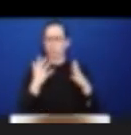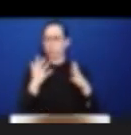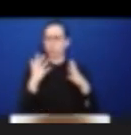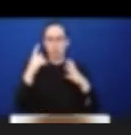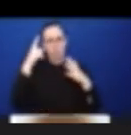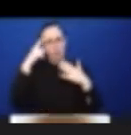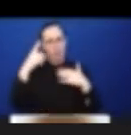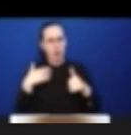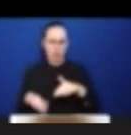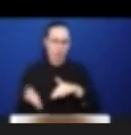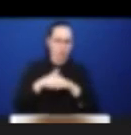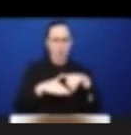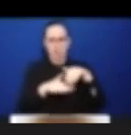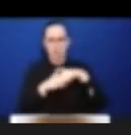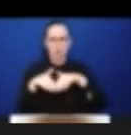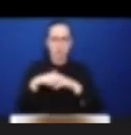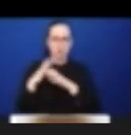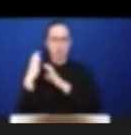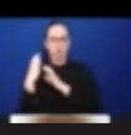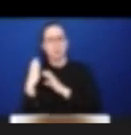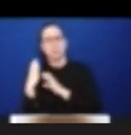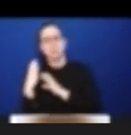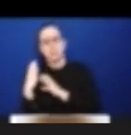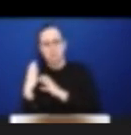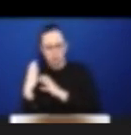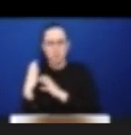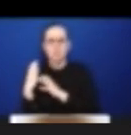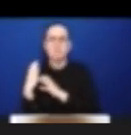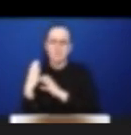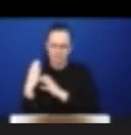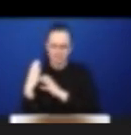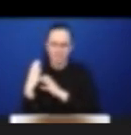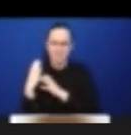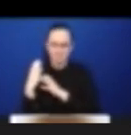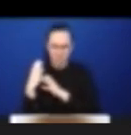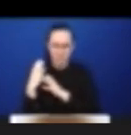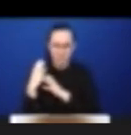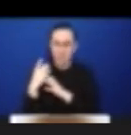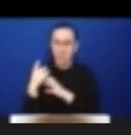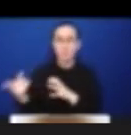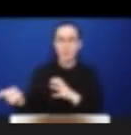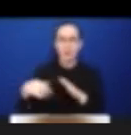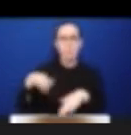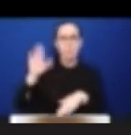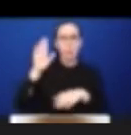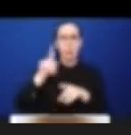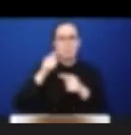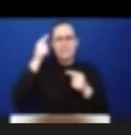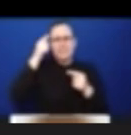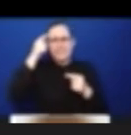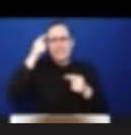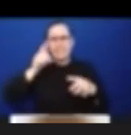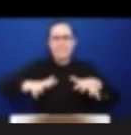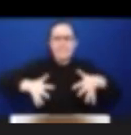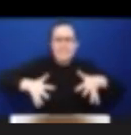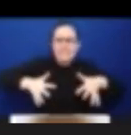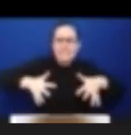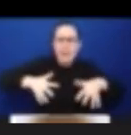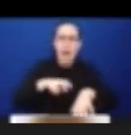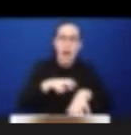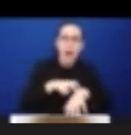these stressors resulted in various mental health symptoms like increased anxiety, panic attacks, more isolation,